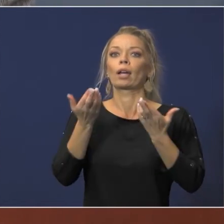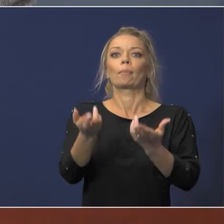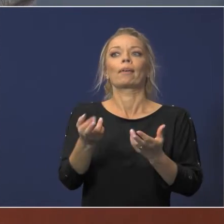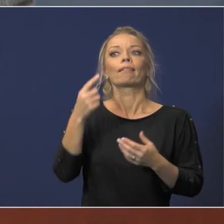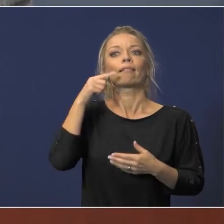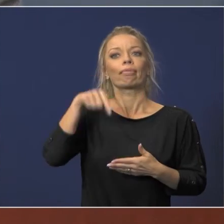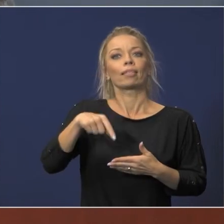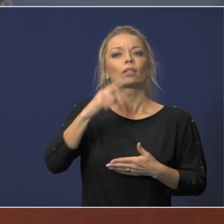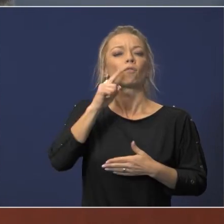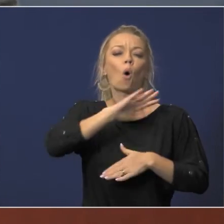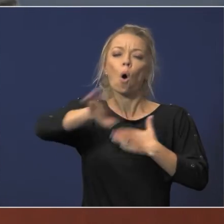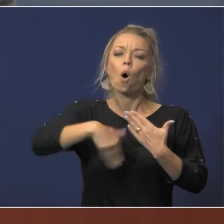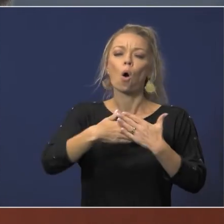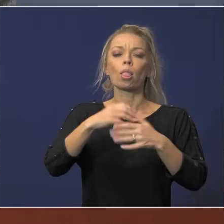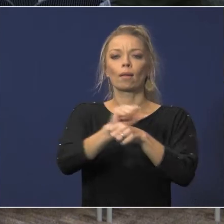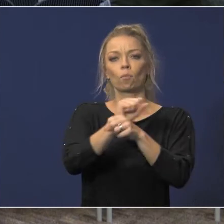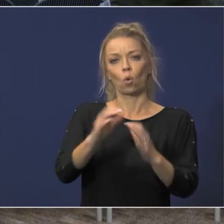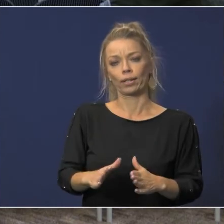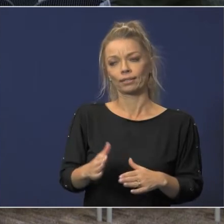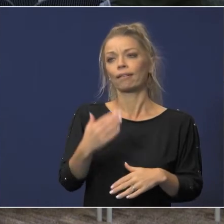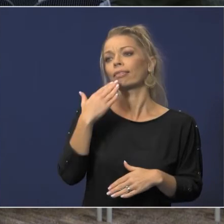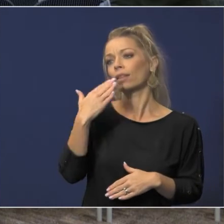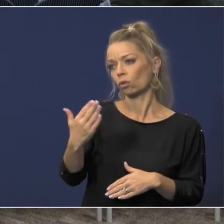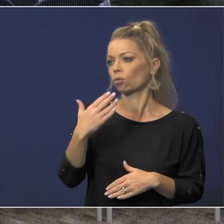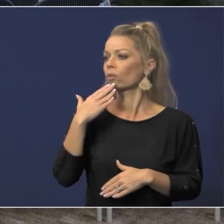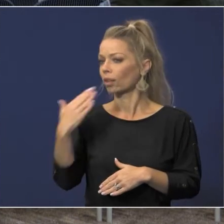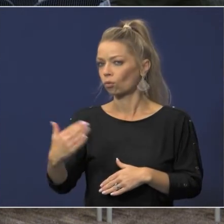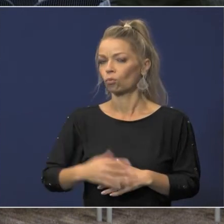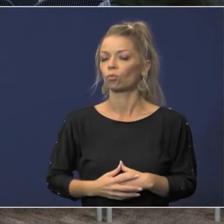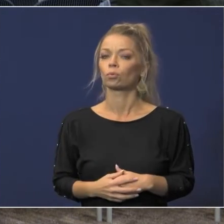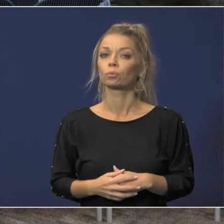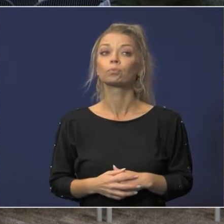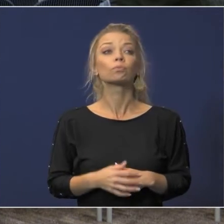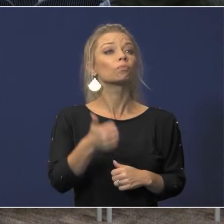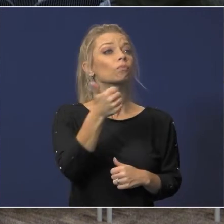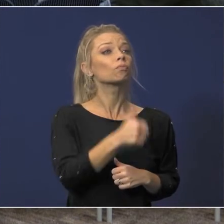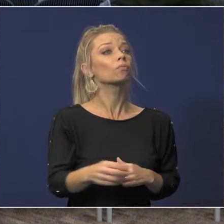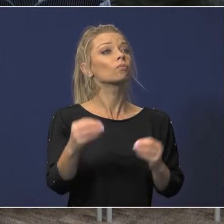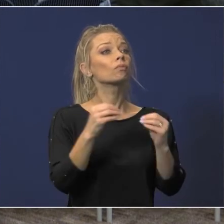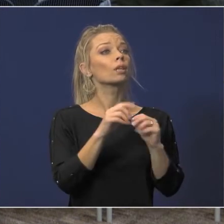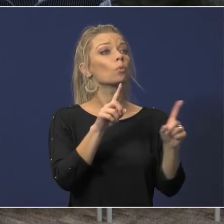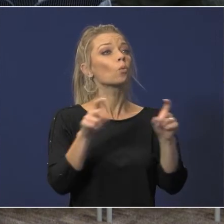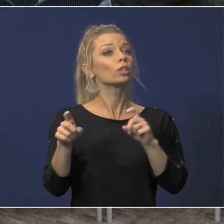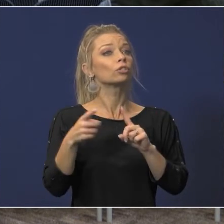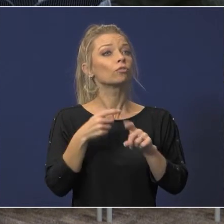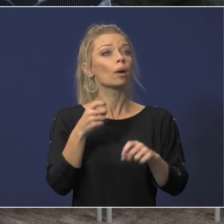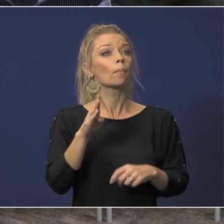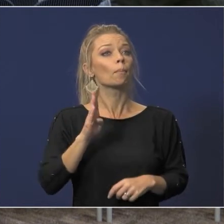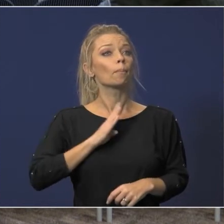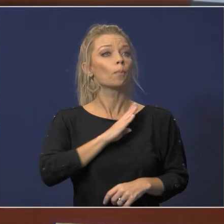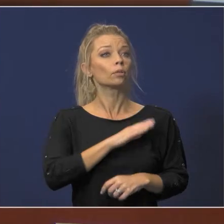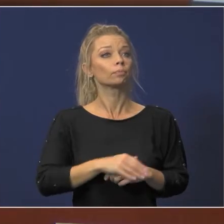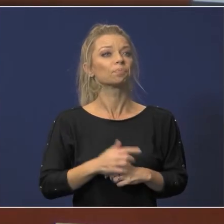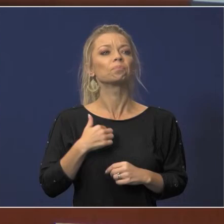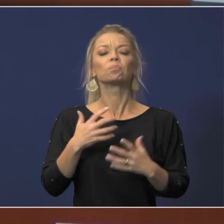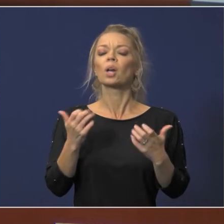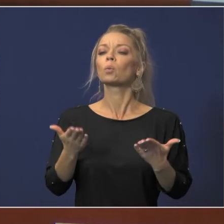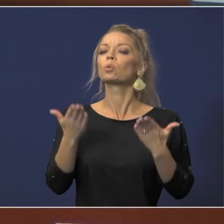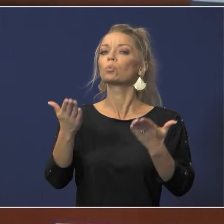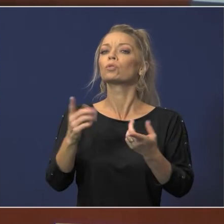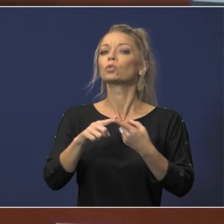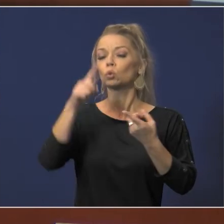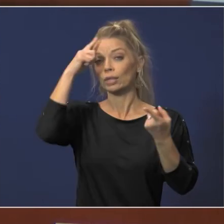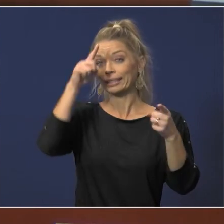for you sharita and thank you deborah you're welcome any other questions from board members i'd like to move that to consent